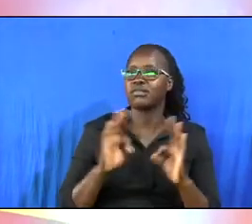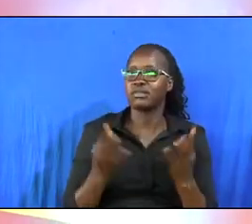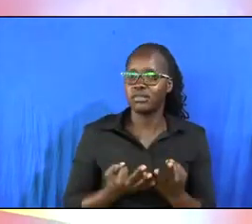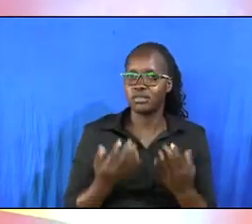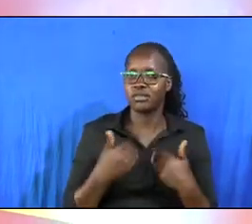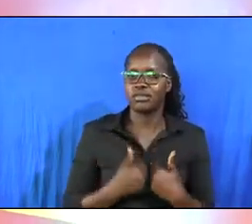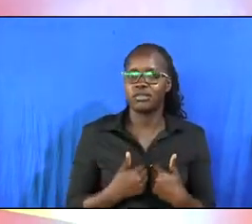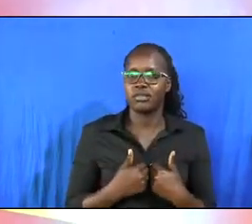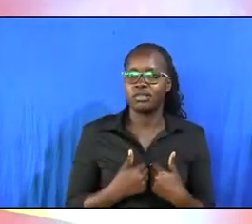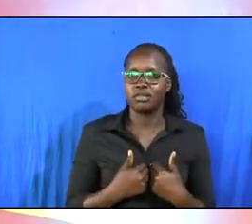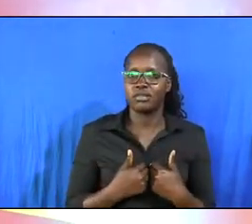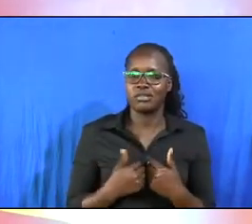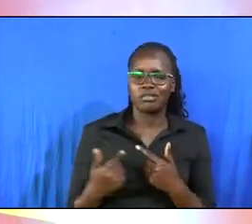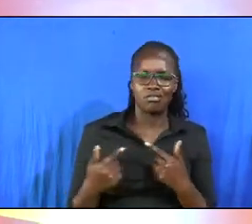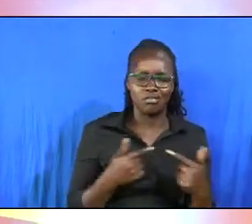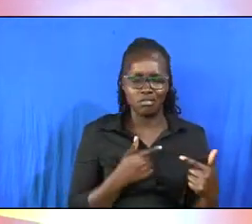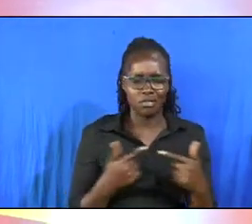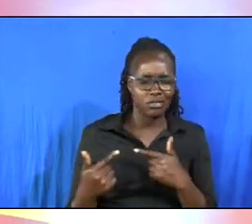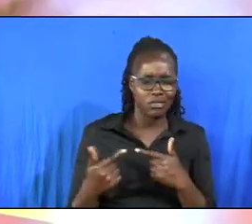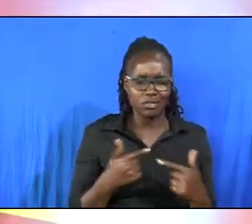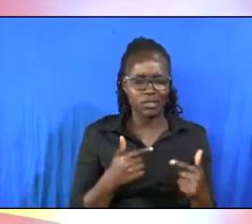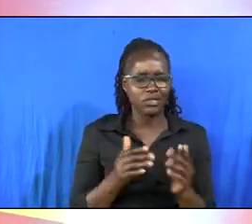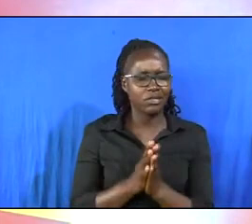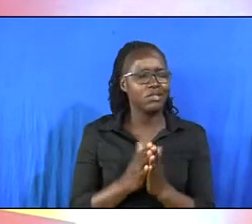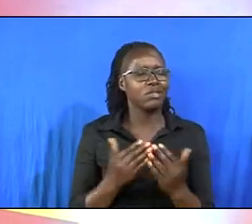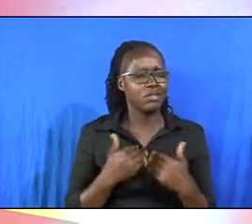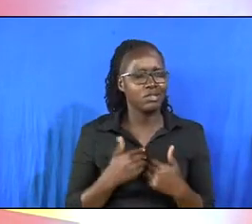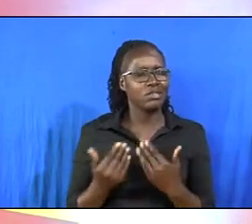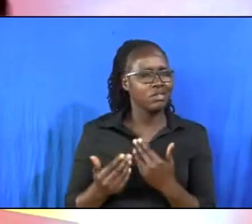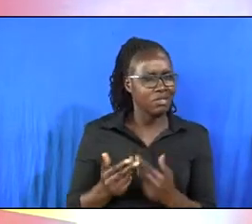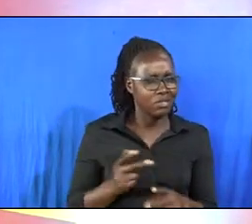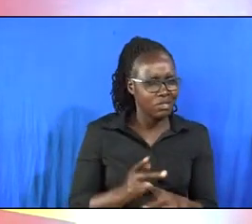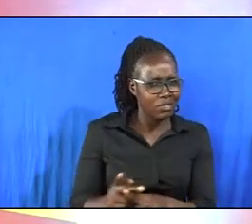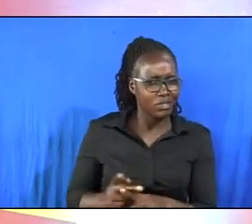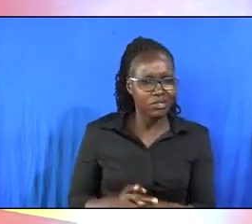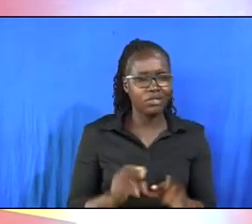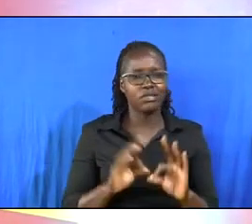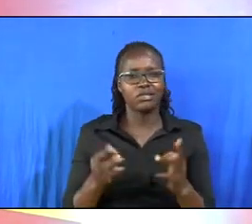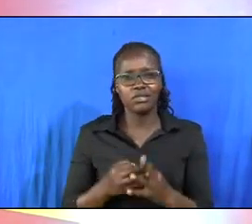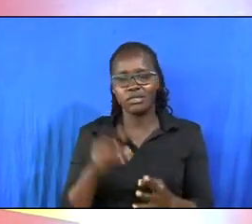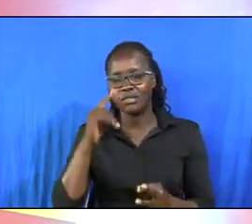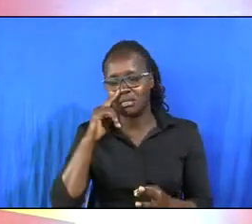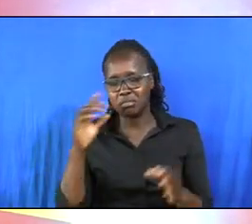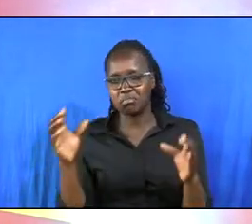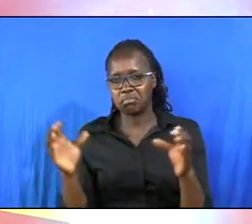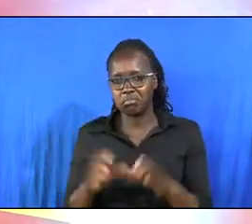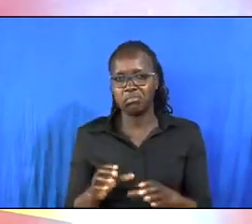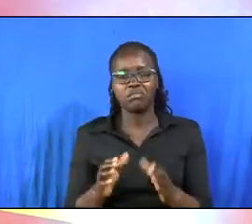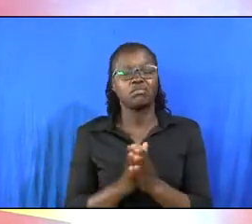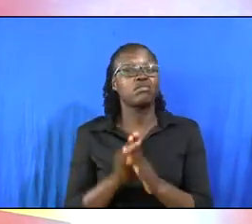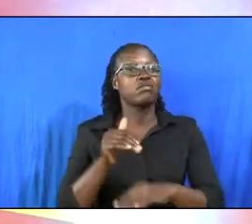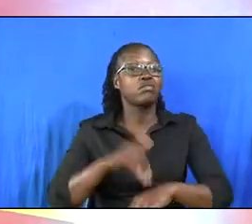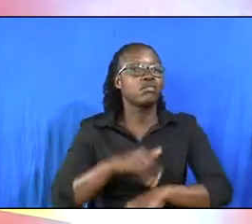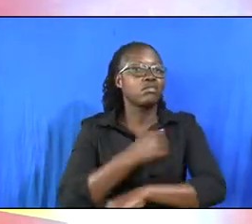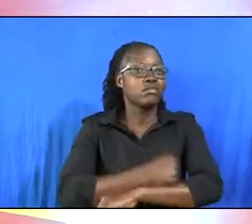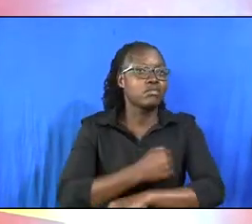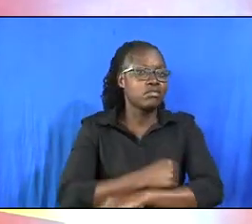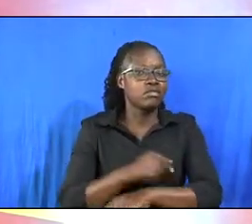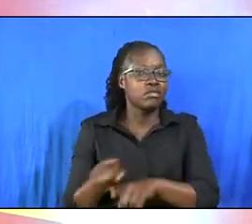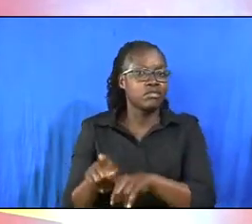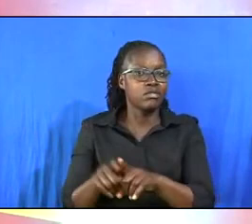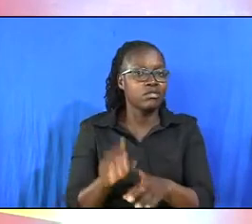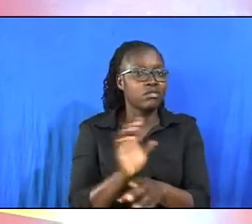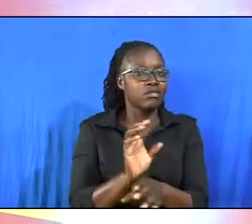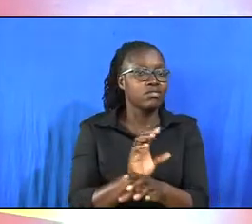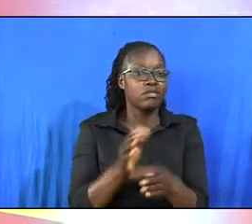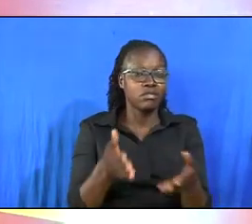have turbulence, we have chaos in our families, in our homes, in our communities, at our schools, and even